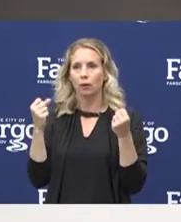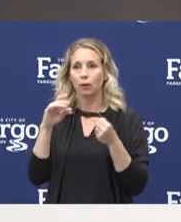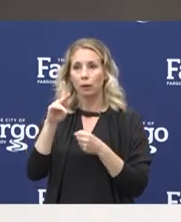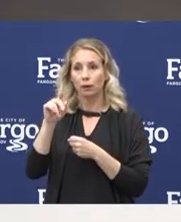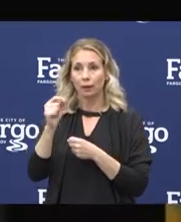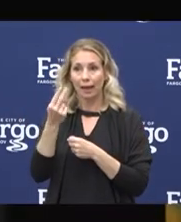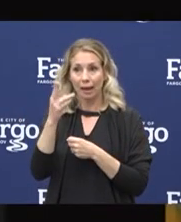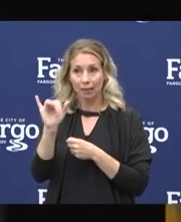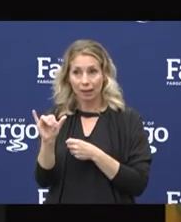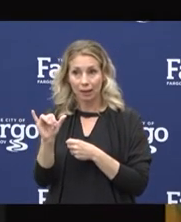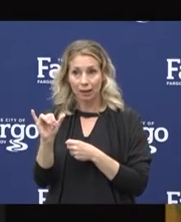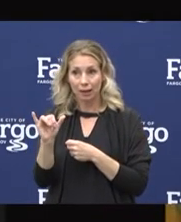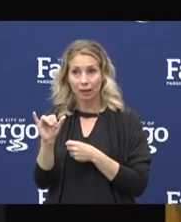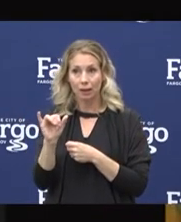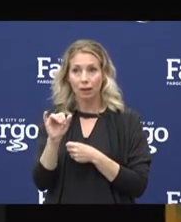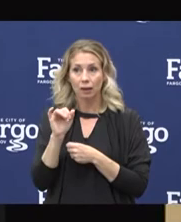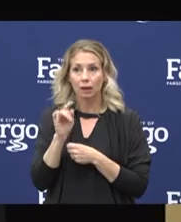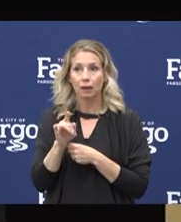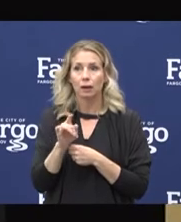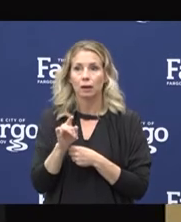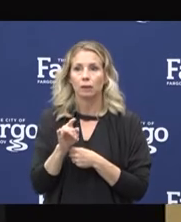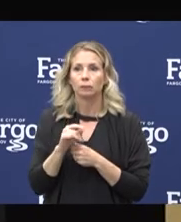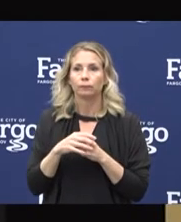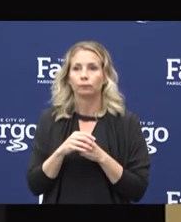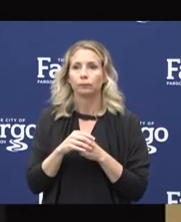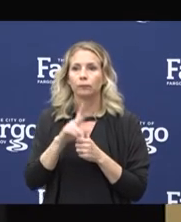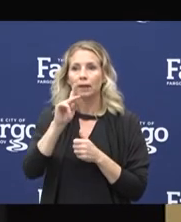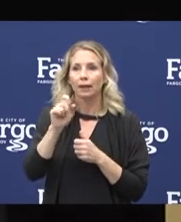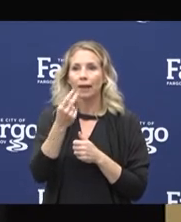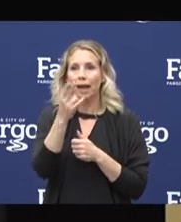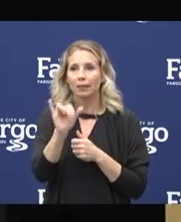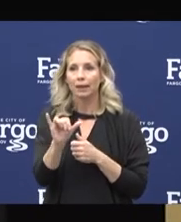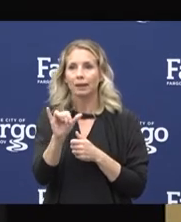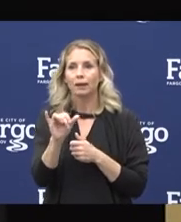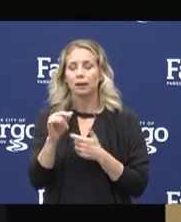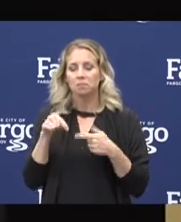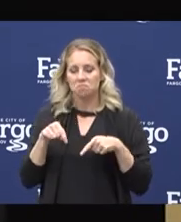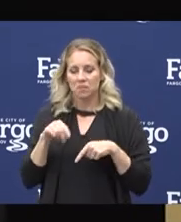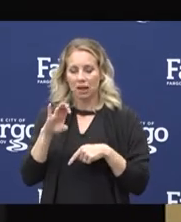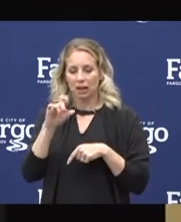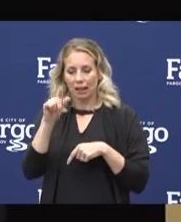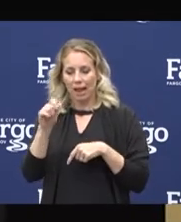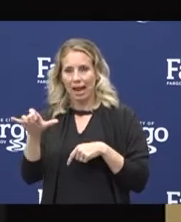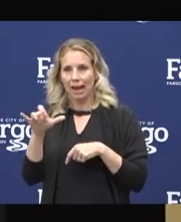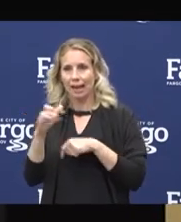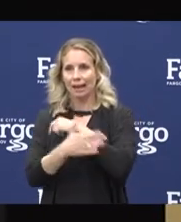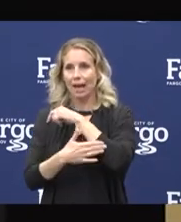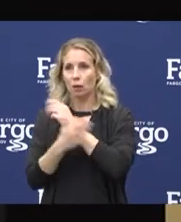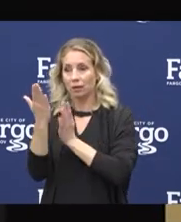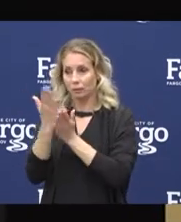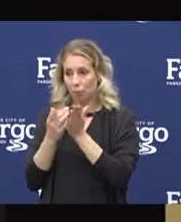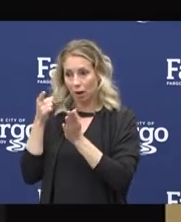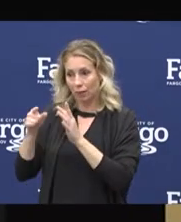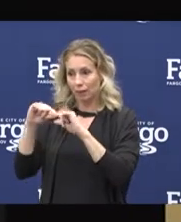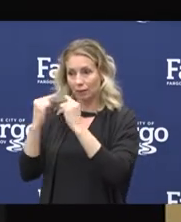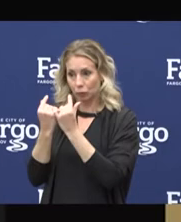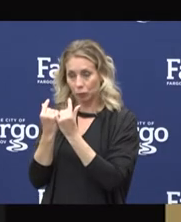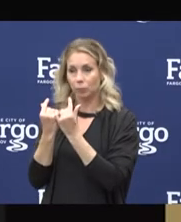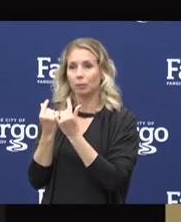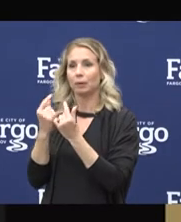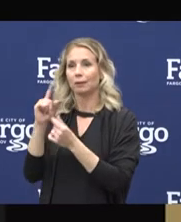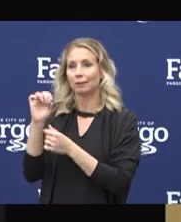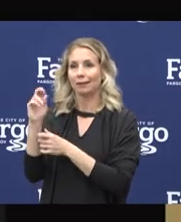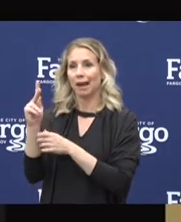Thank you, Mayor, and good morning, everyone. Yes, Clay County is part of the Red River Valley Task Force that was initiated by North Dakota.